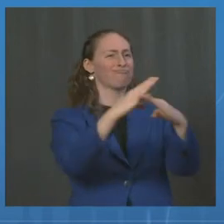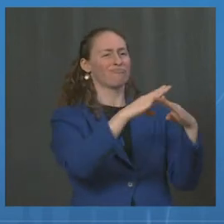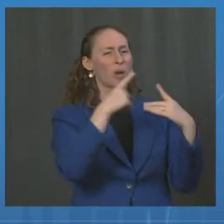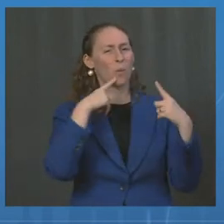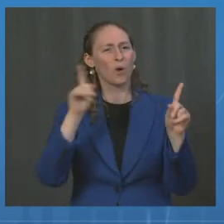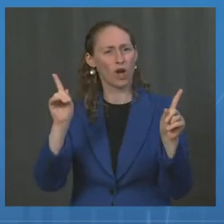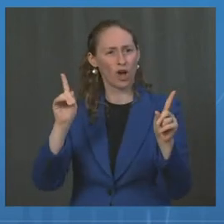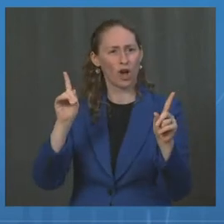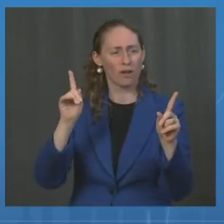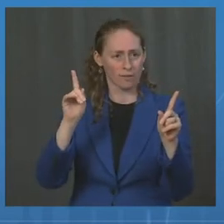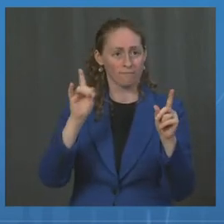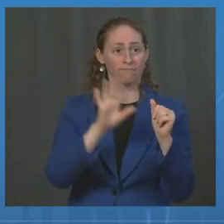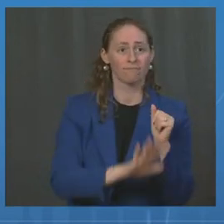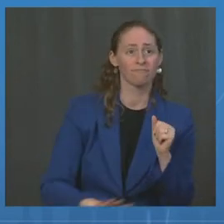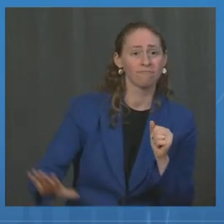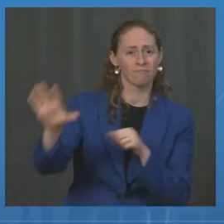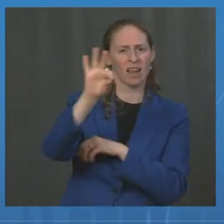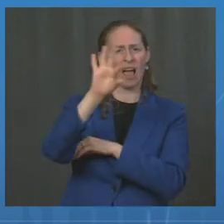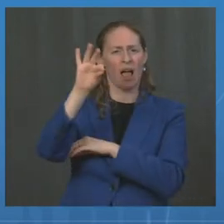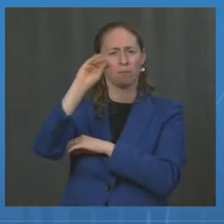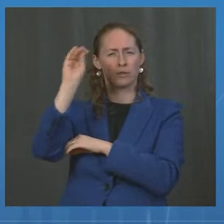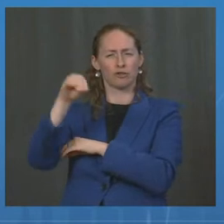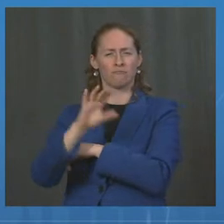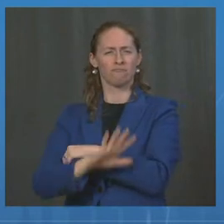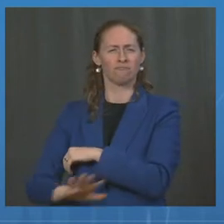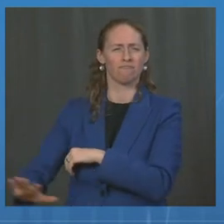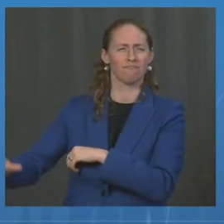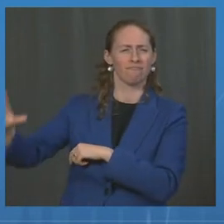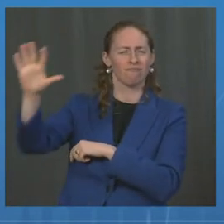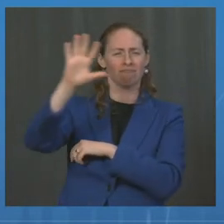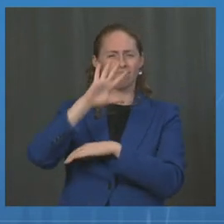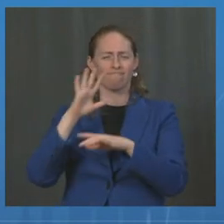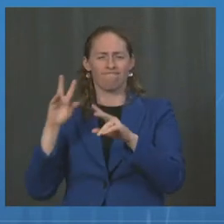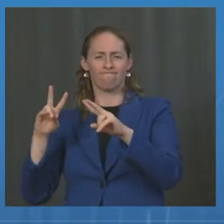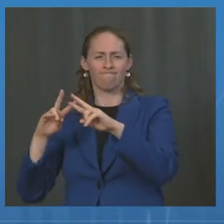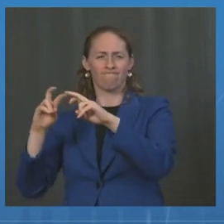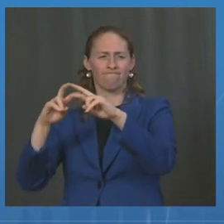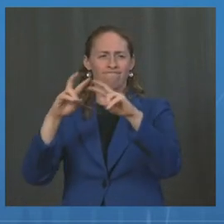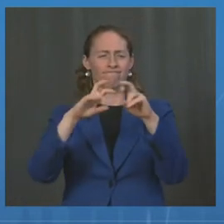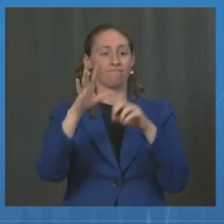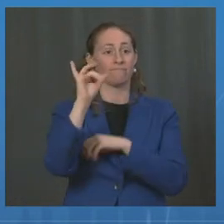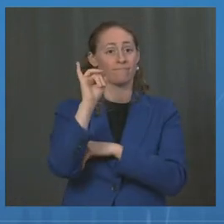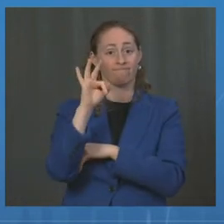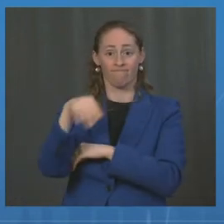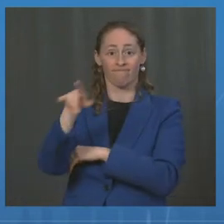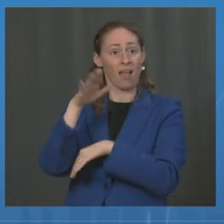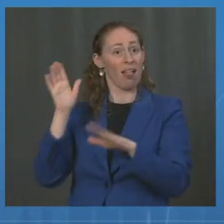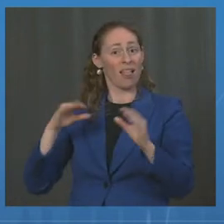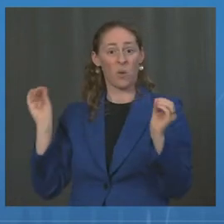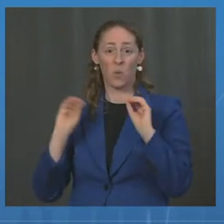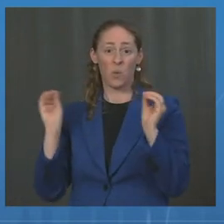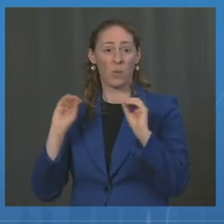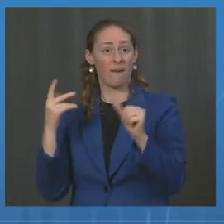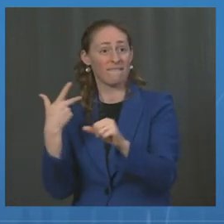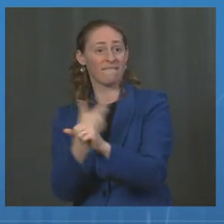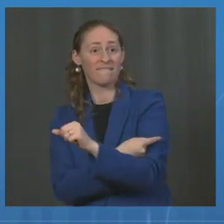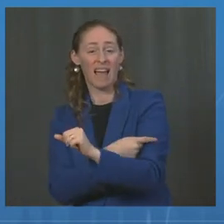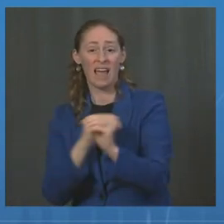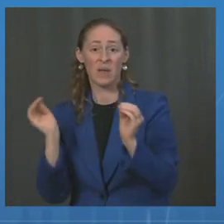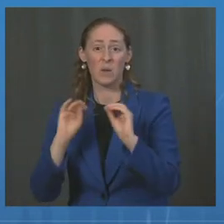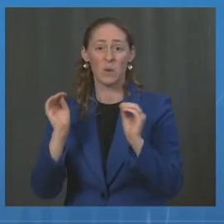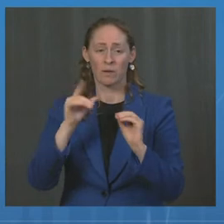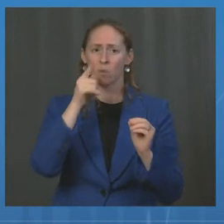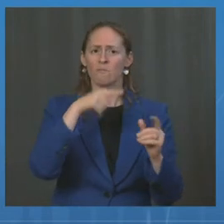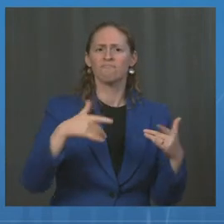and found that the hospitalization rate among unvaccinated adolescents, those aged 12 to 17, was